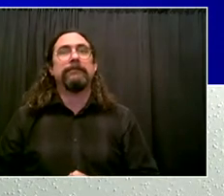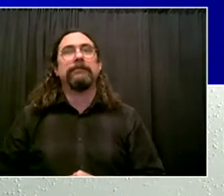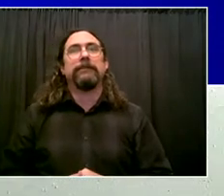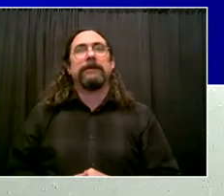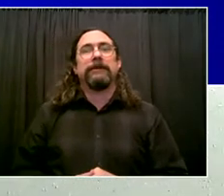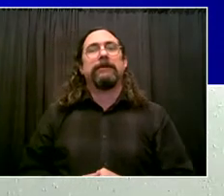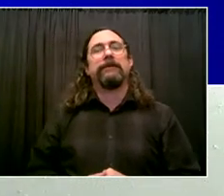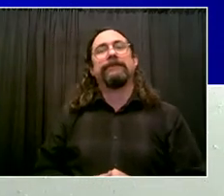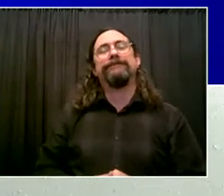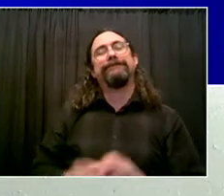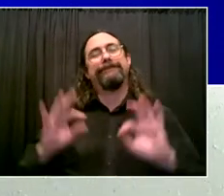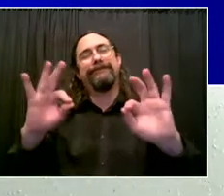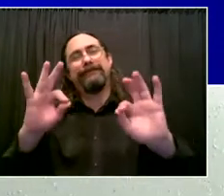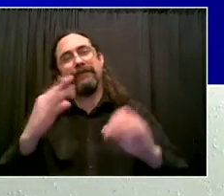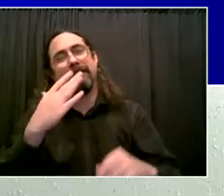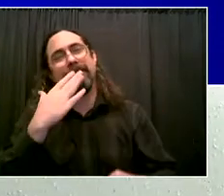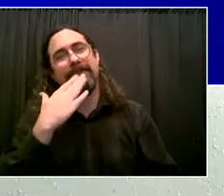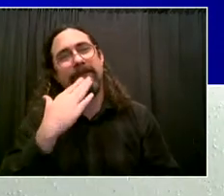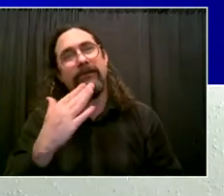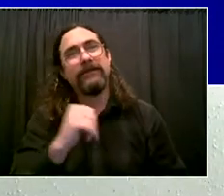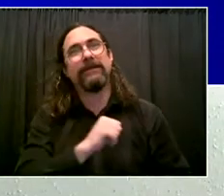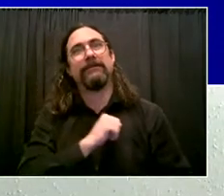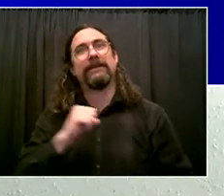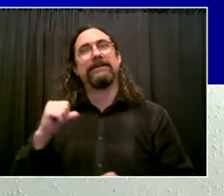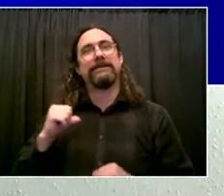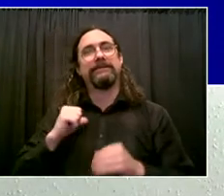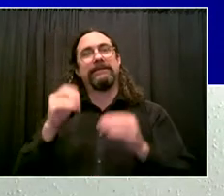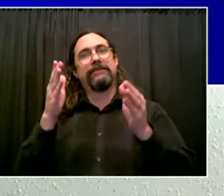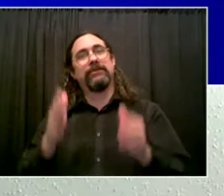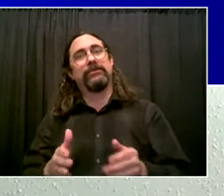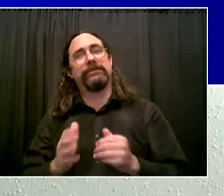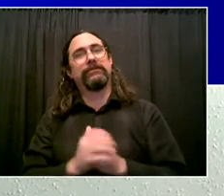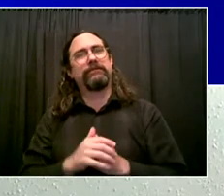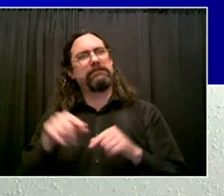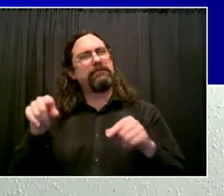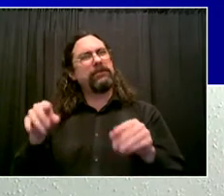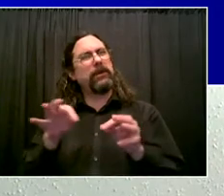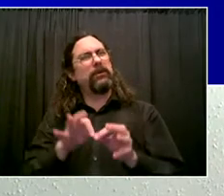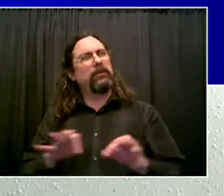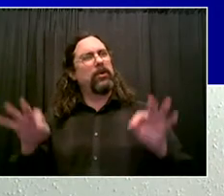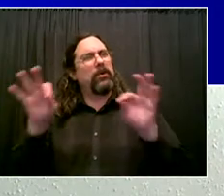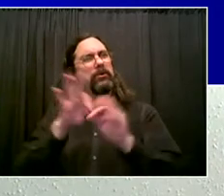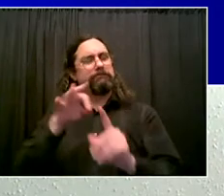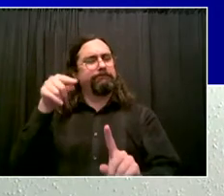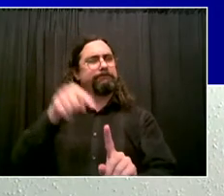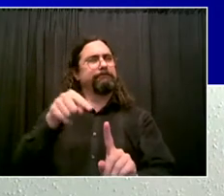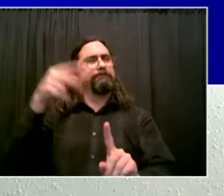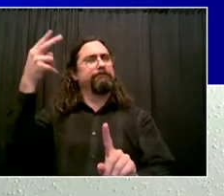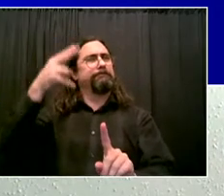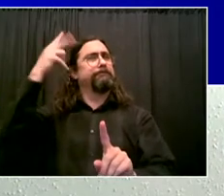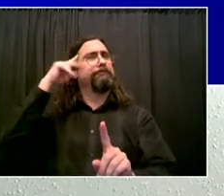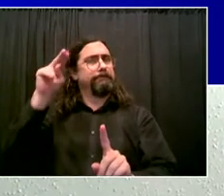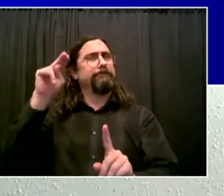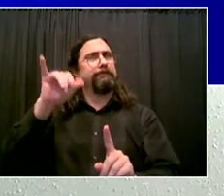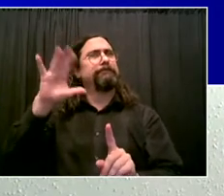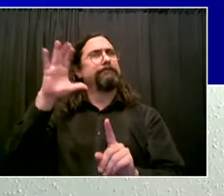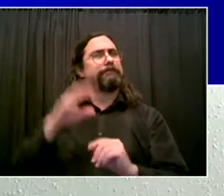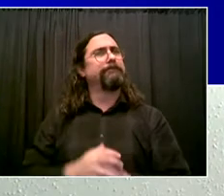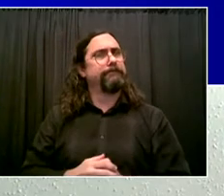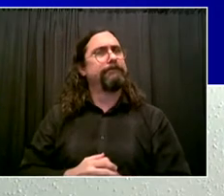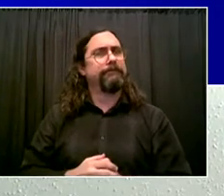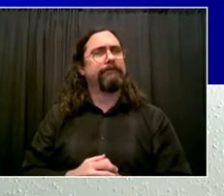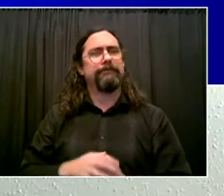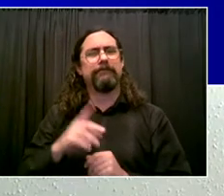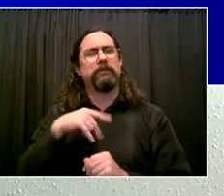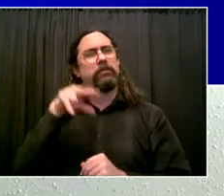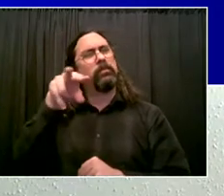for New York City. This is the kind of change we need. It can only happen from Albany. Uh, your leadership is making a big difference. I know